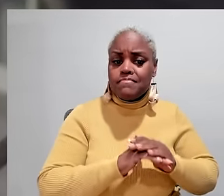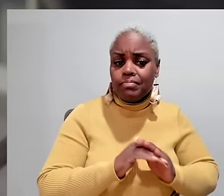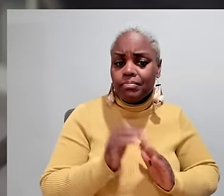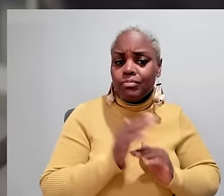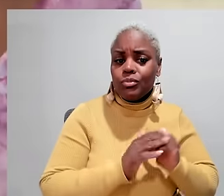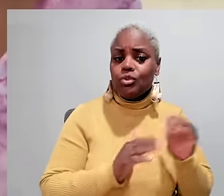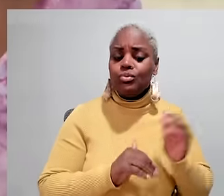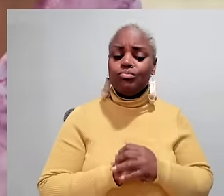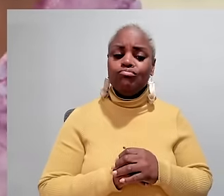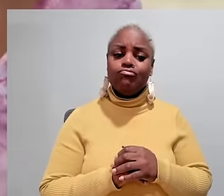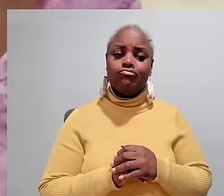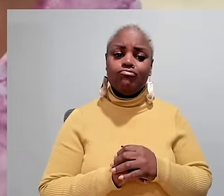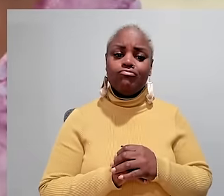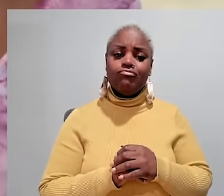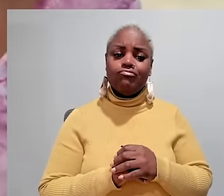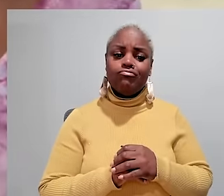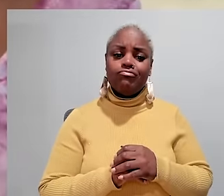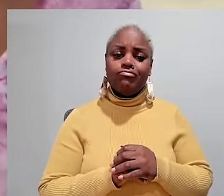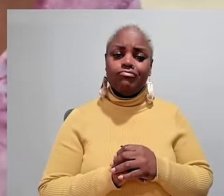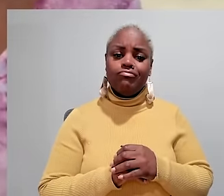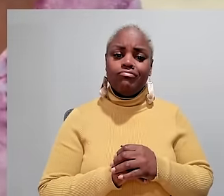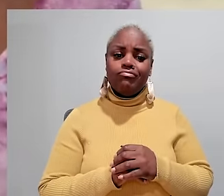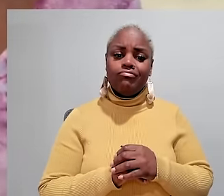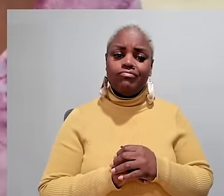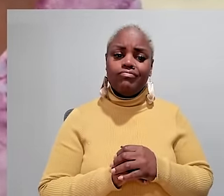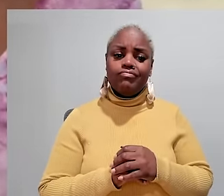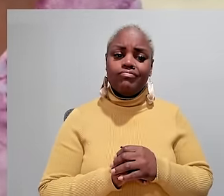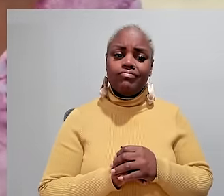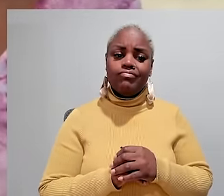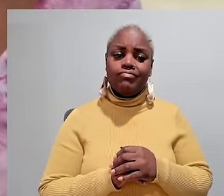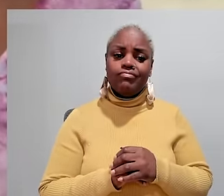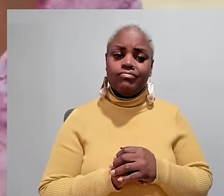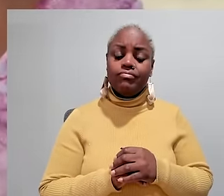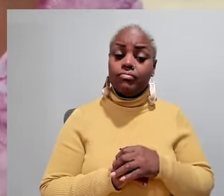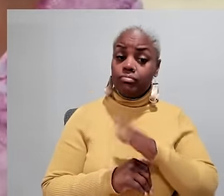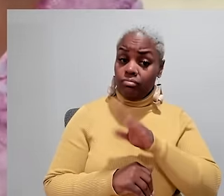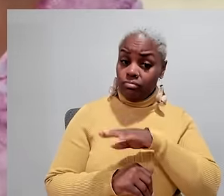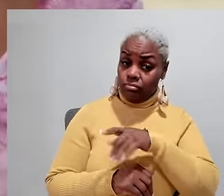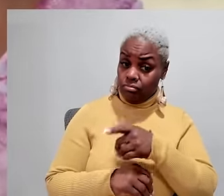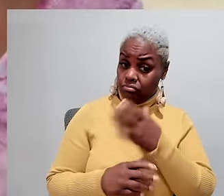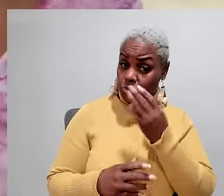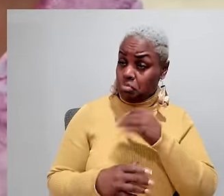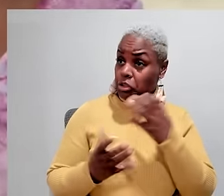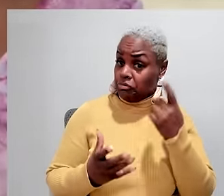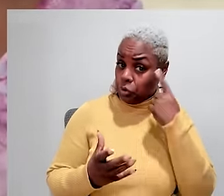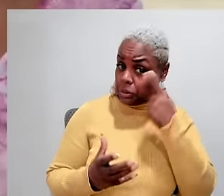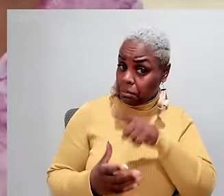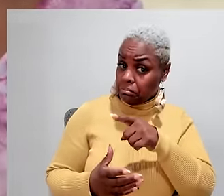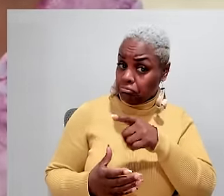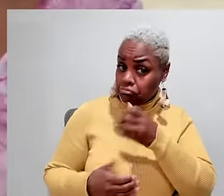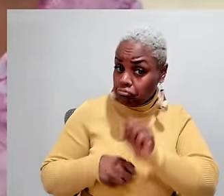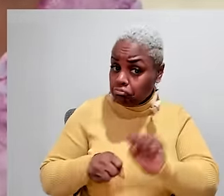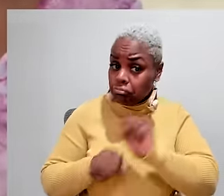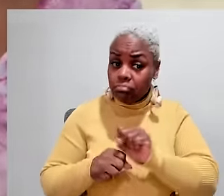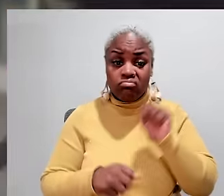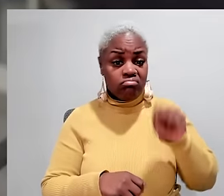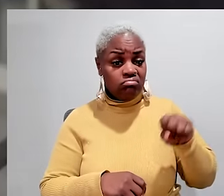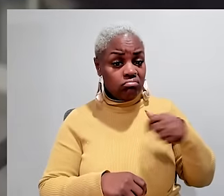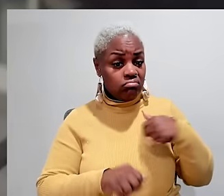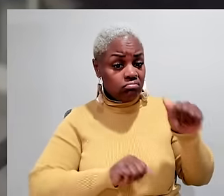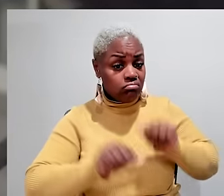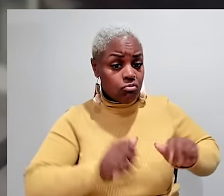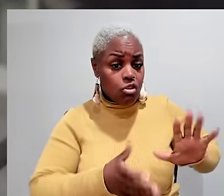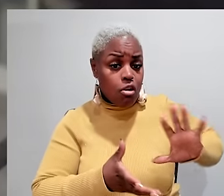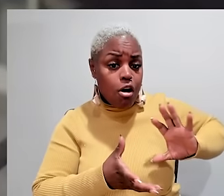giving him medication his medication and just you know keeping him comfortable